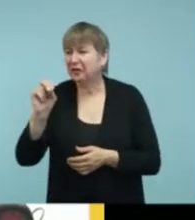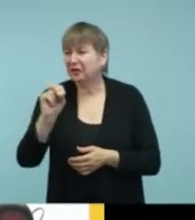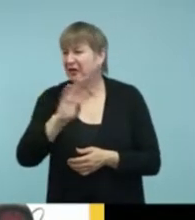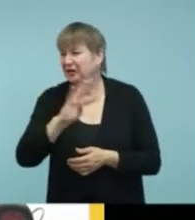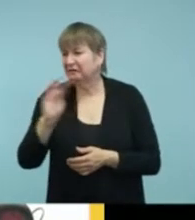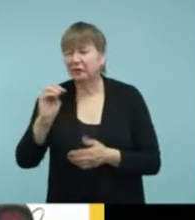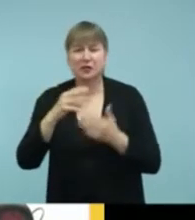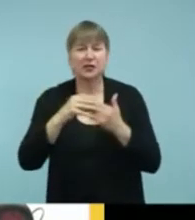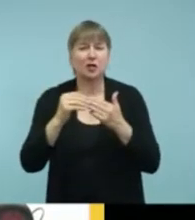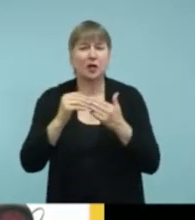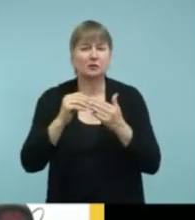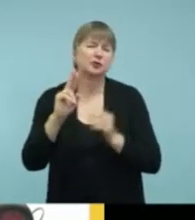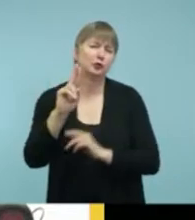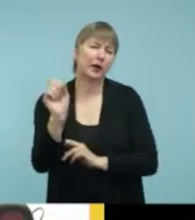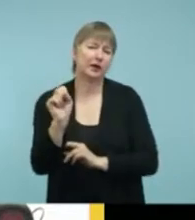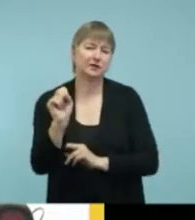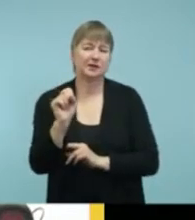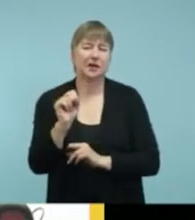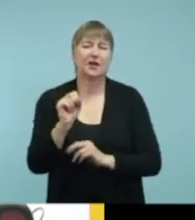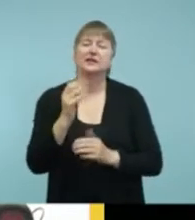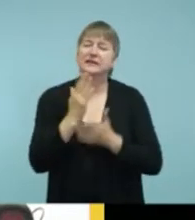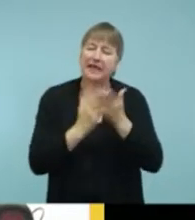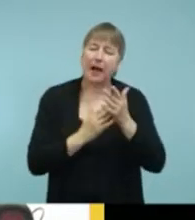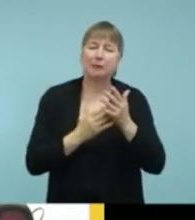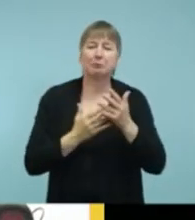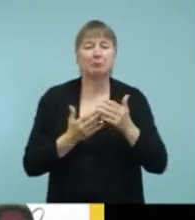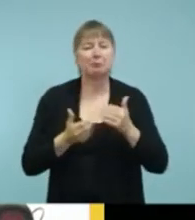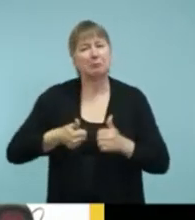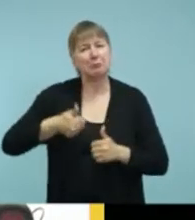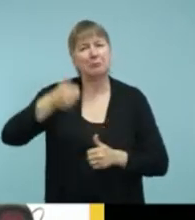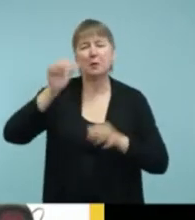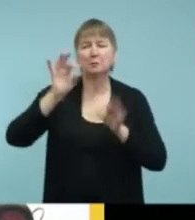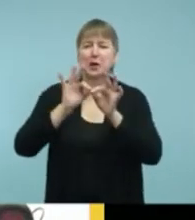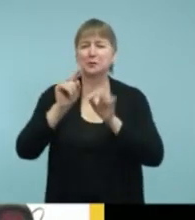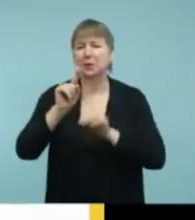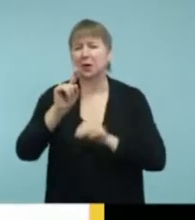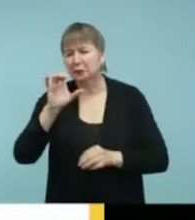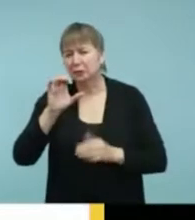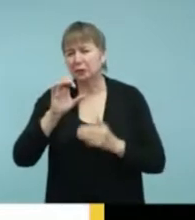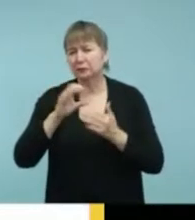maybe about $100 US. Okay, next slide.